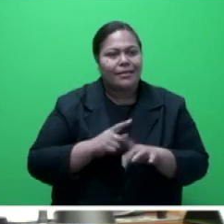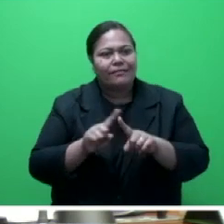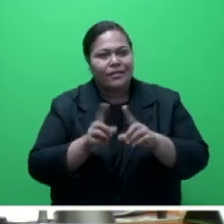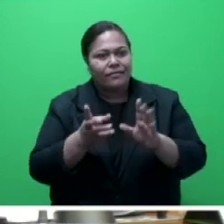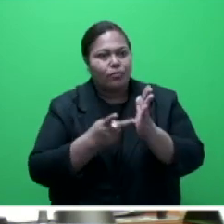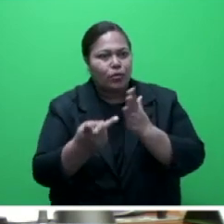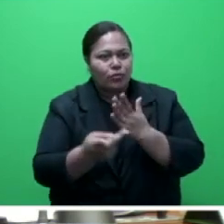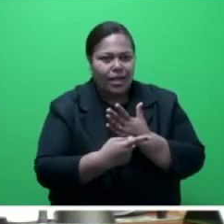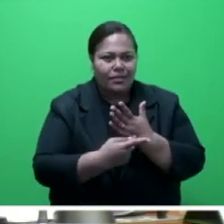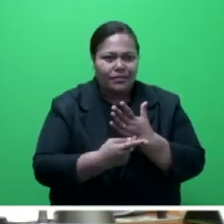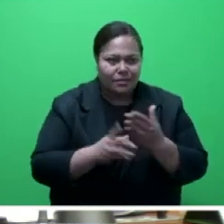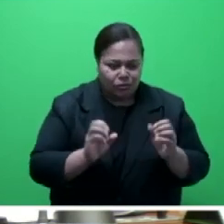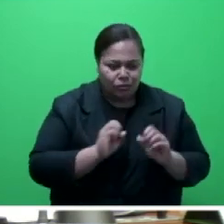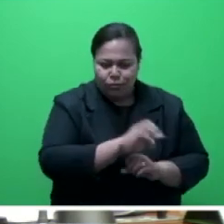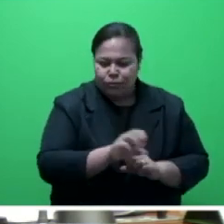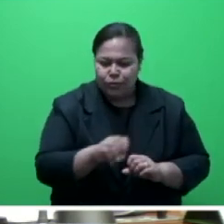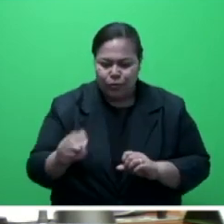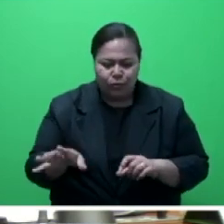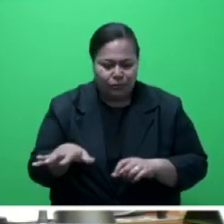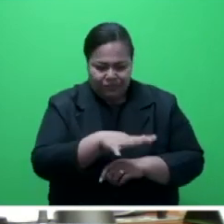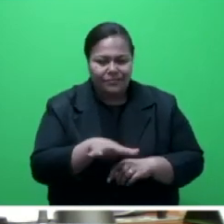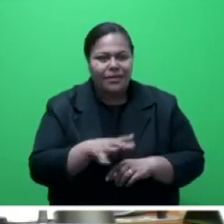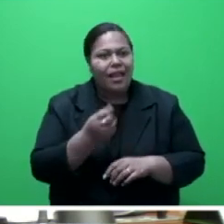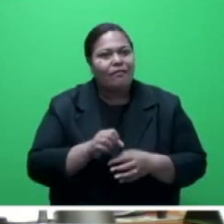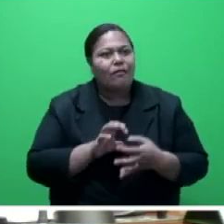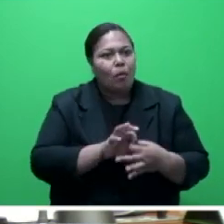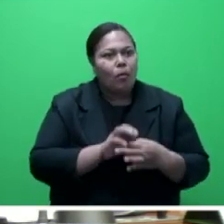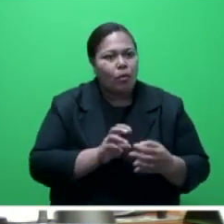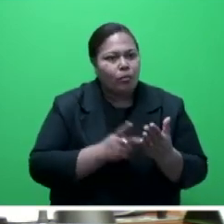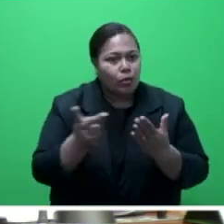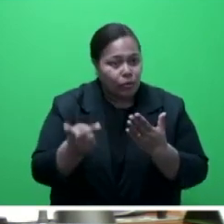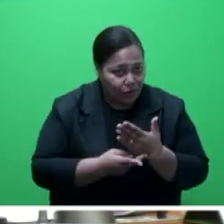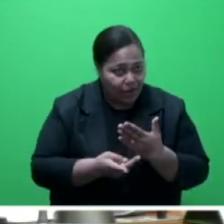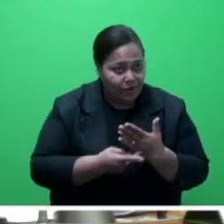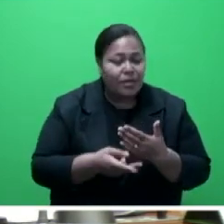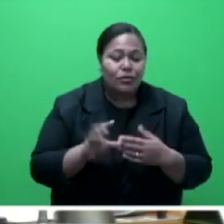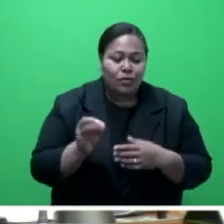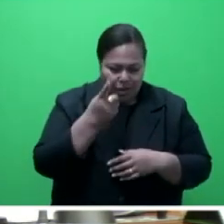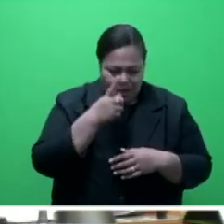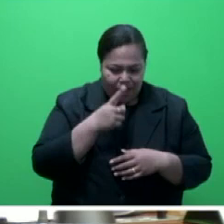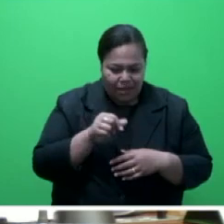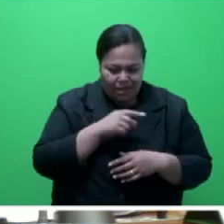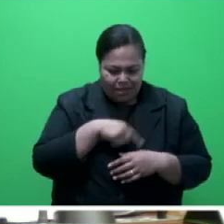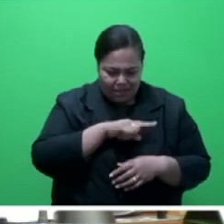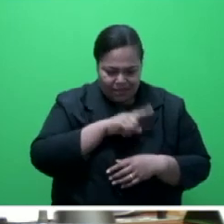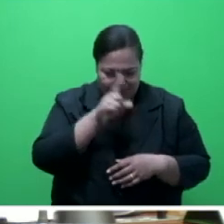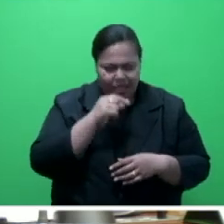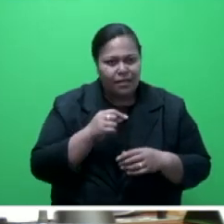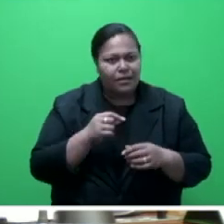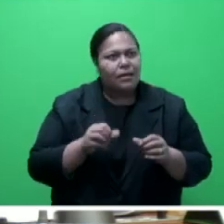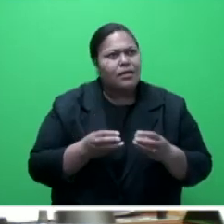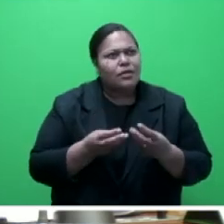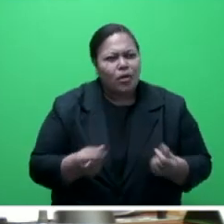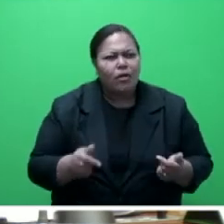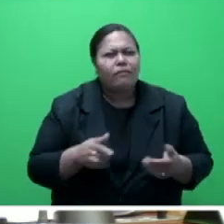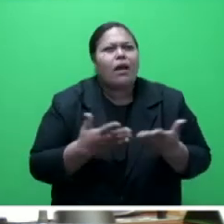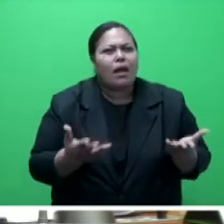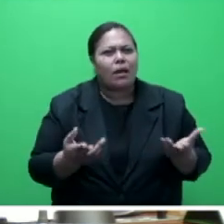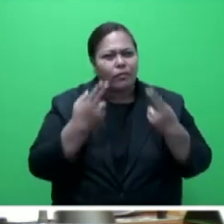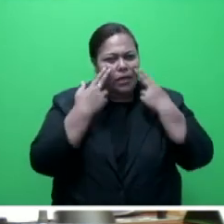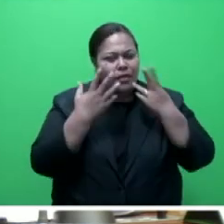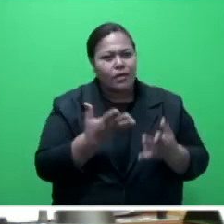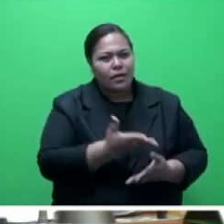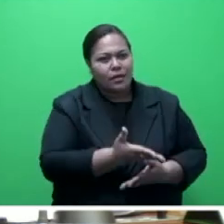program, strengthening locally managed marine protected areas, promoting nature-based solutions for riverbank